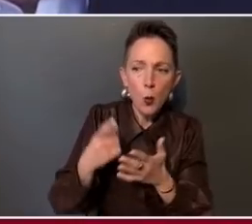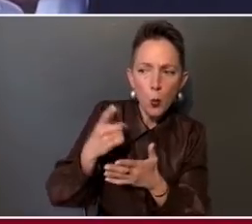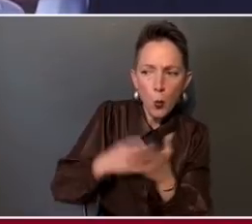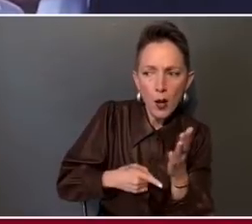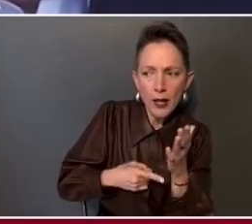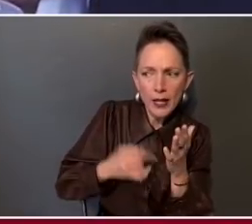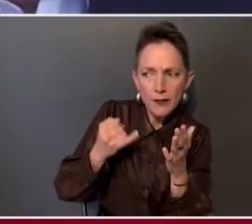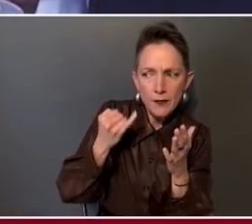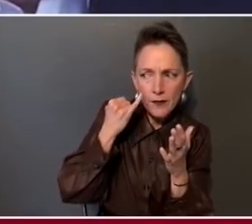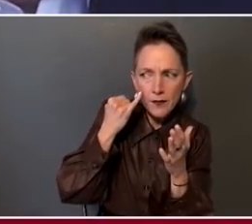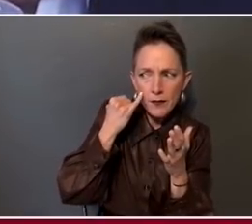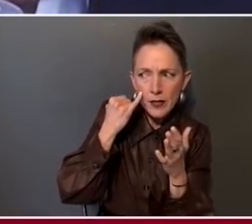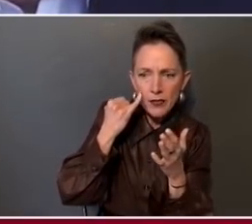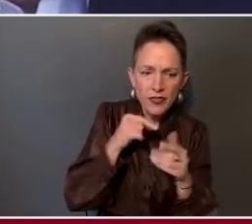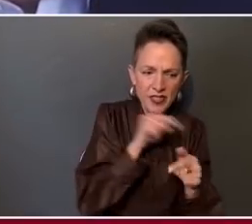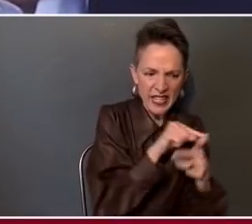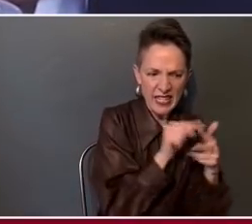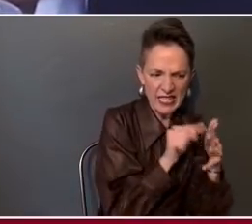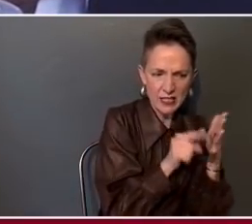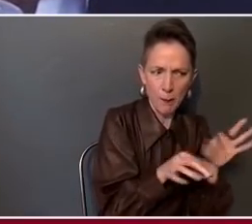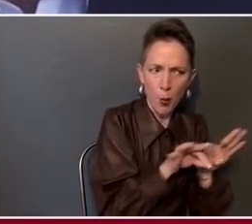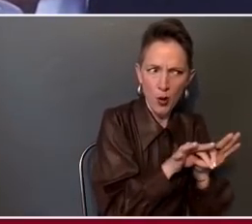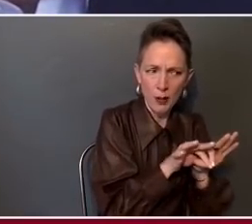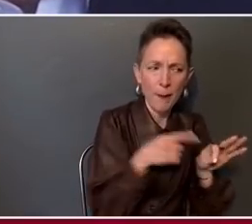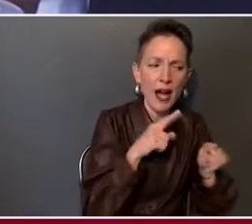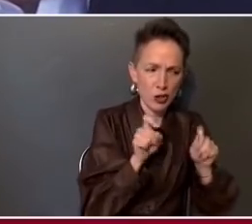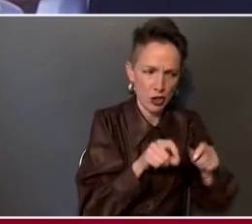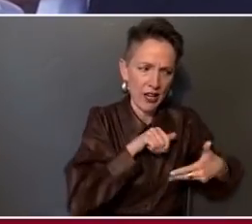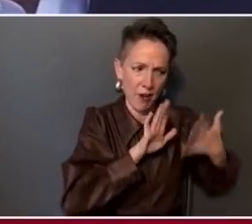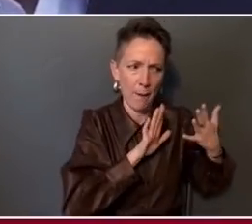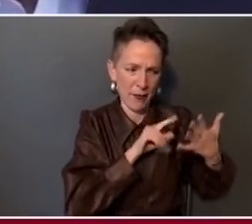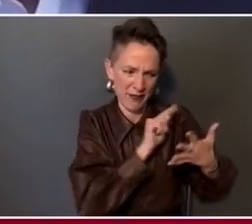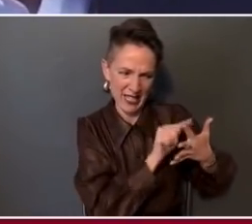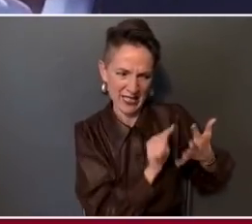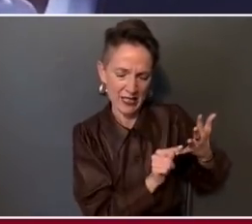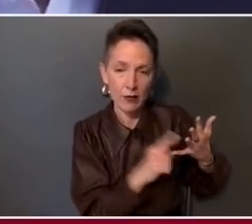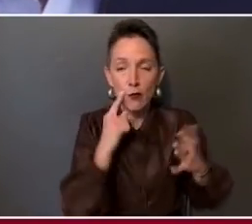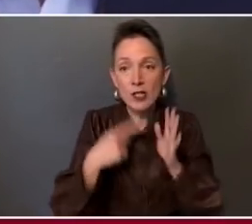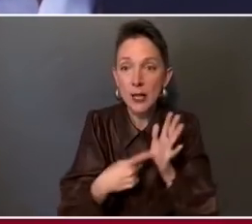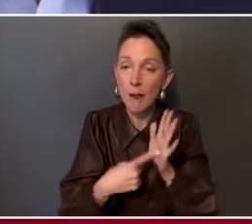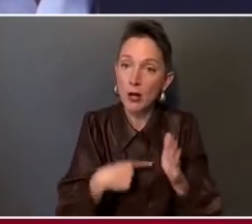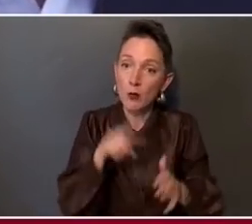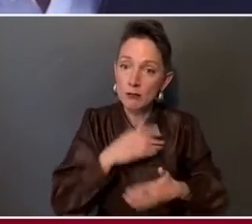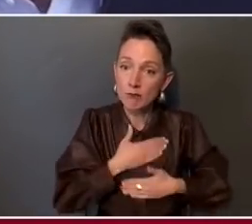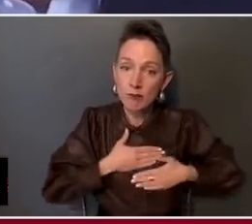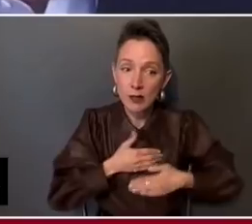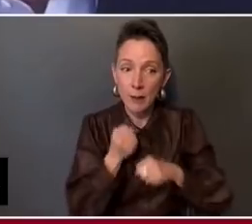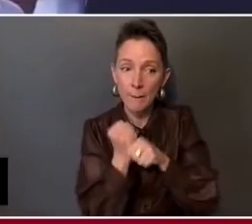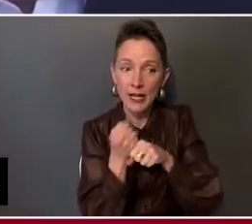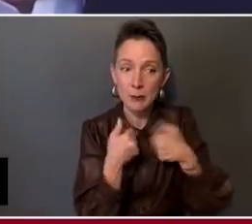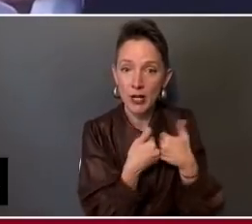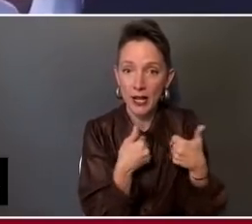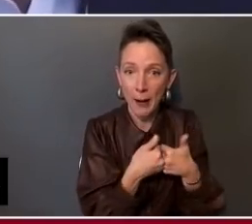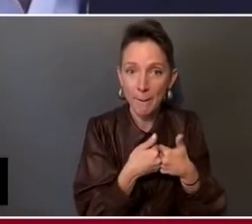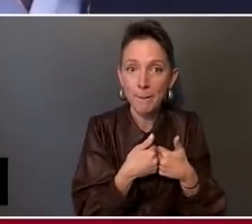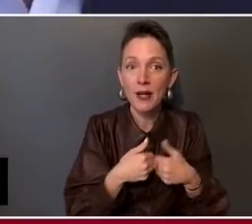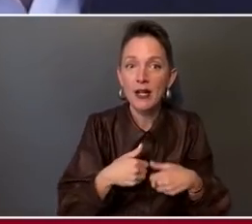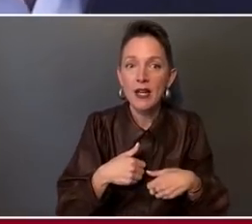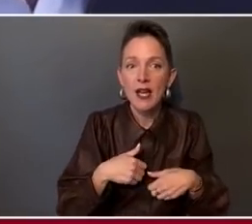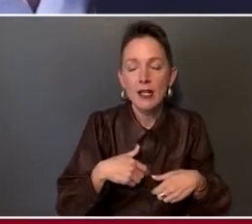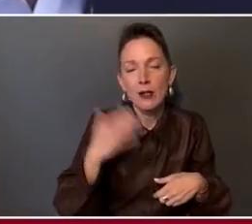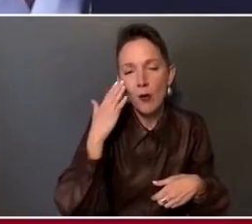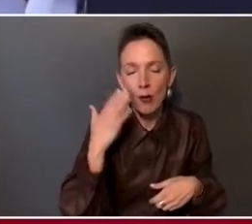should I give up? Maybe I like going to a Twins game or a Timberwolves game. No, that's a stretch. Nobody likes going to a Timberwolves game.